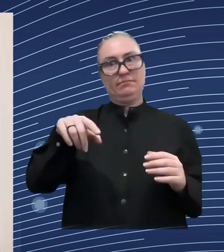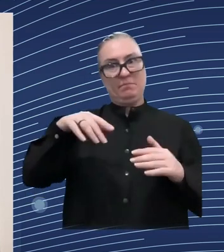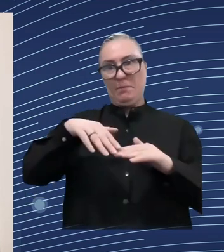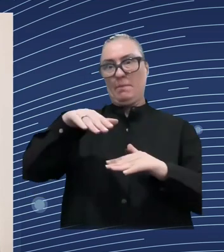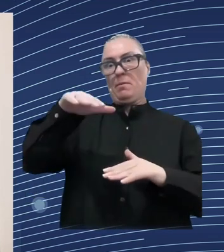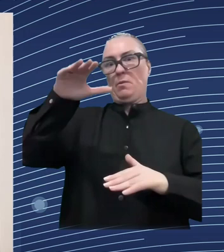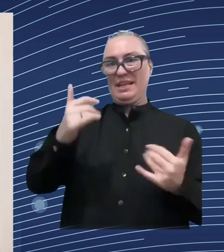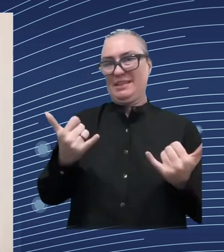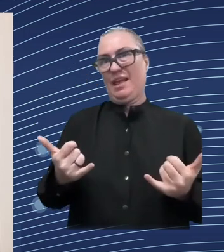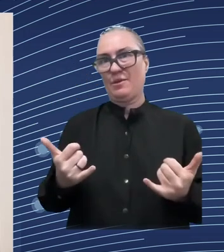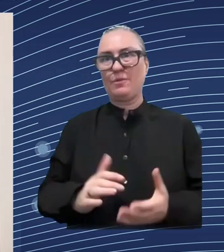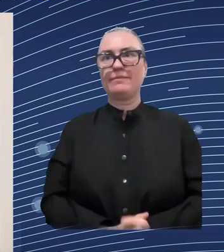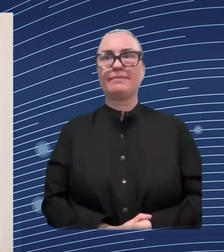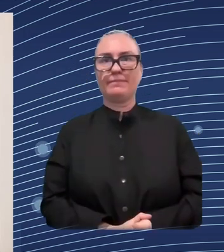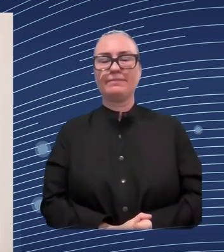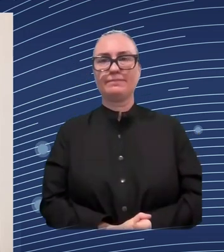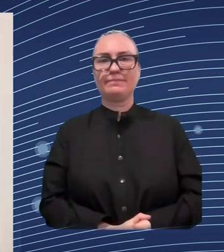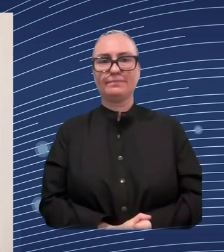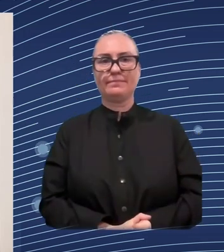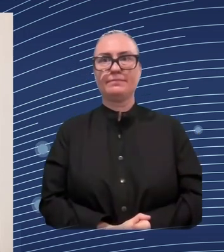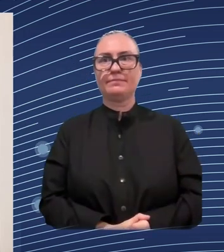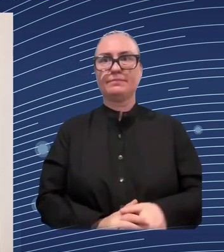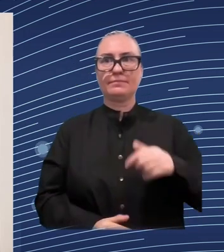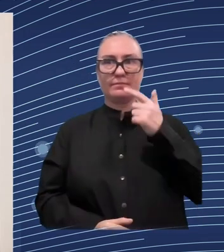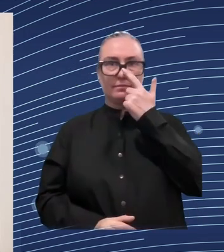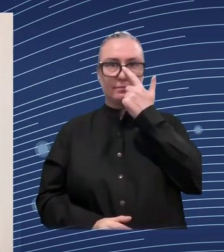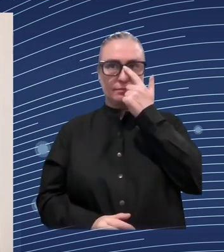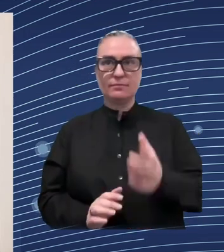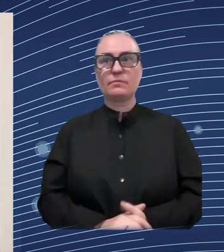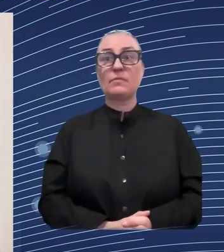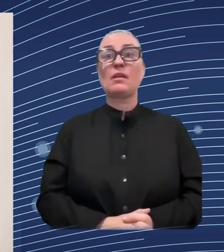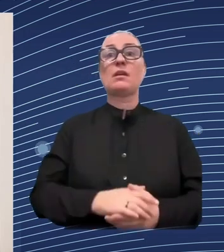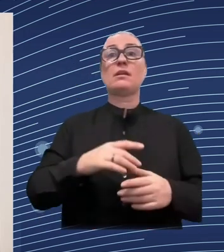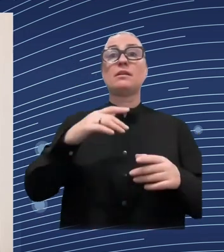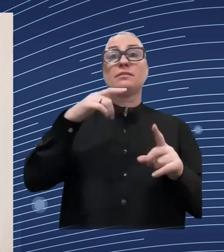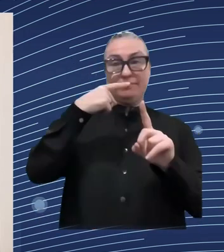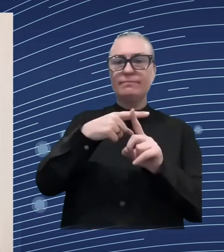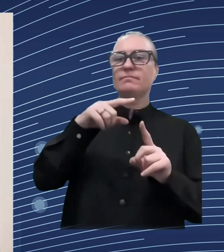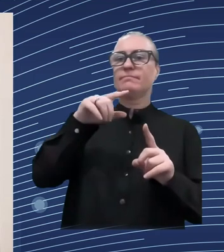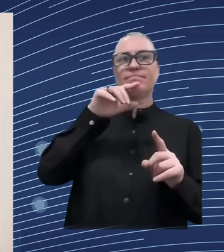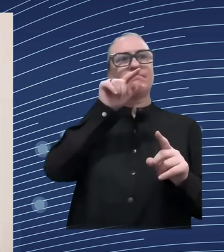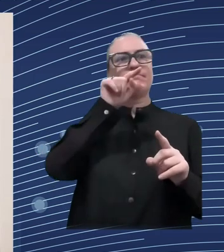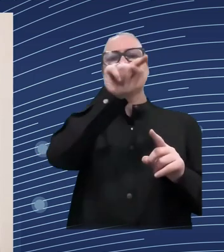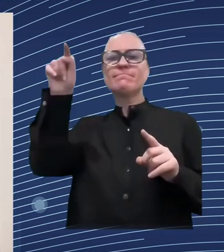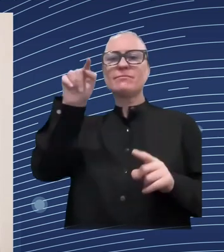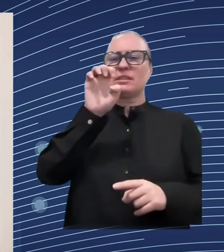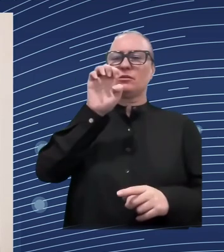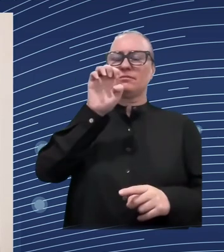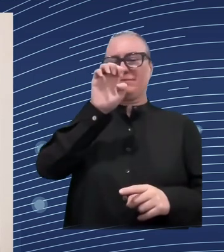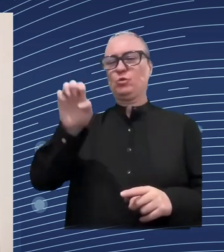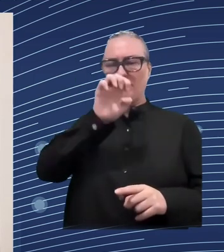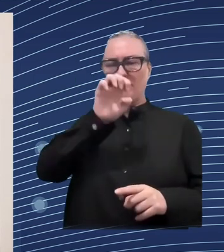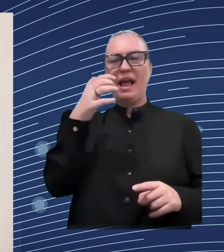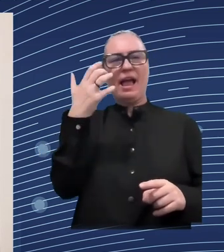the demographic design strategy and other elements so it's not just about the financial resources that are needed but also